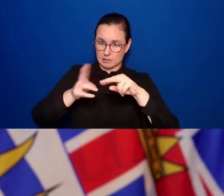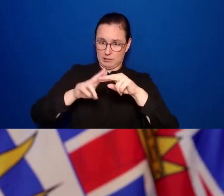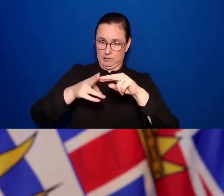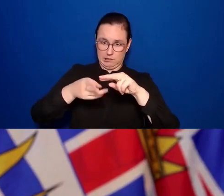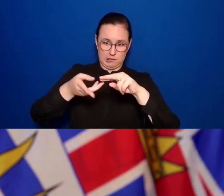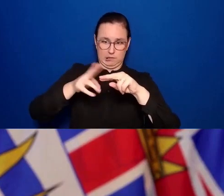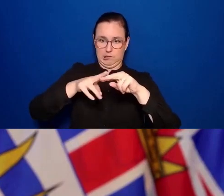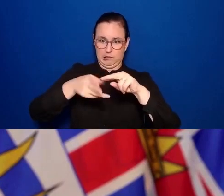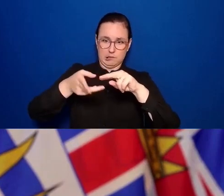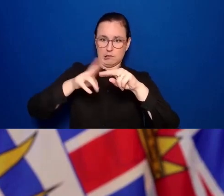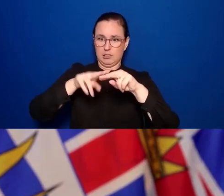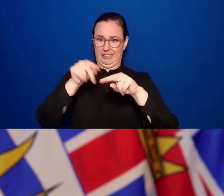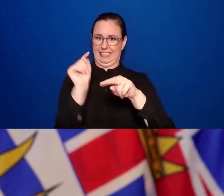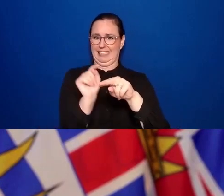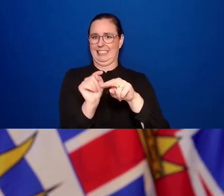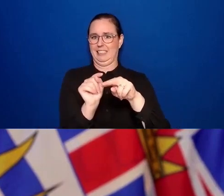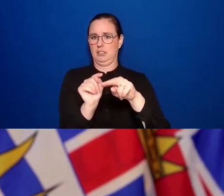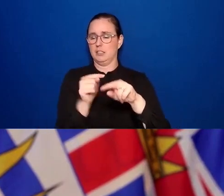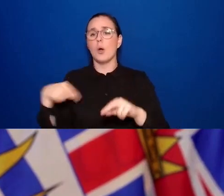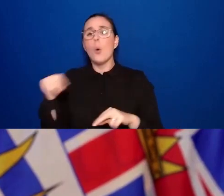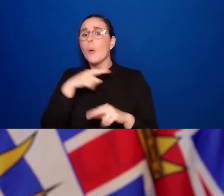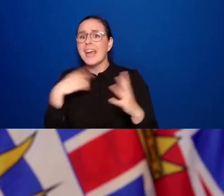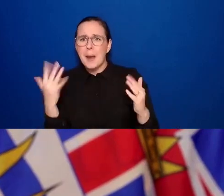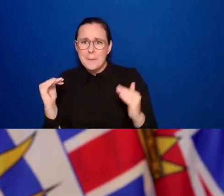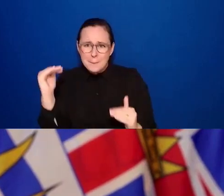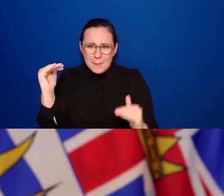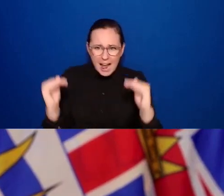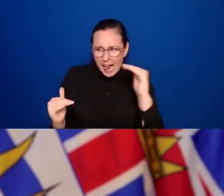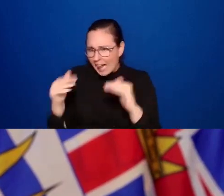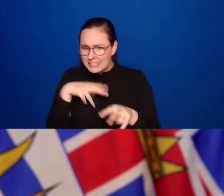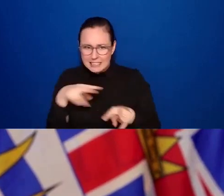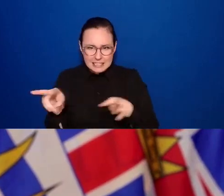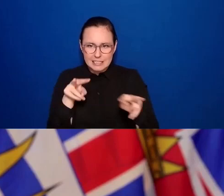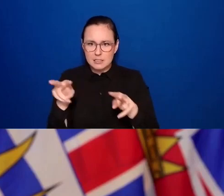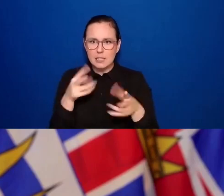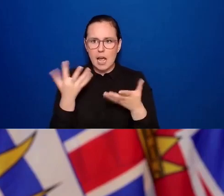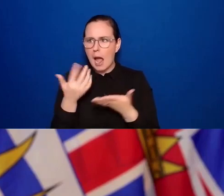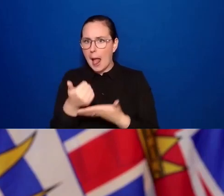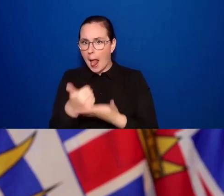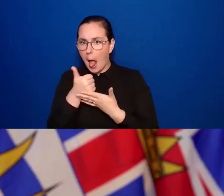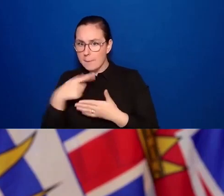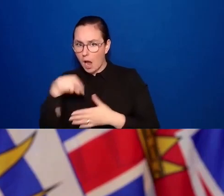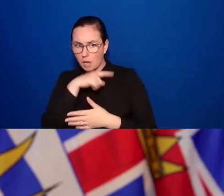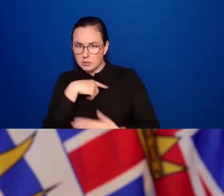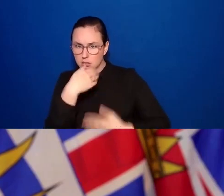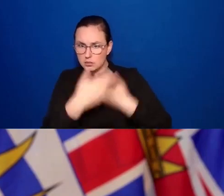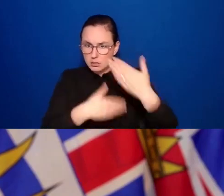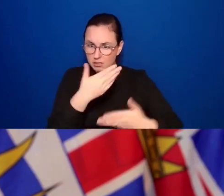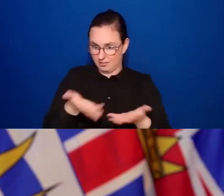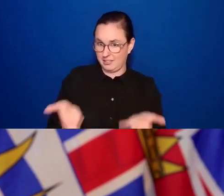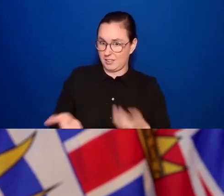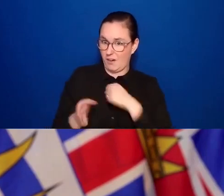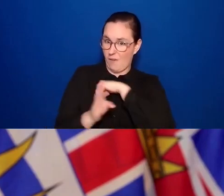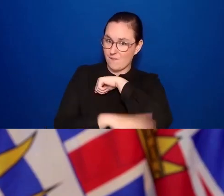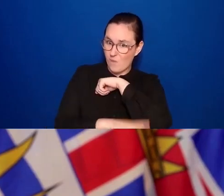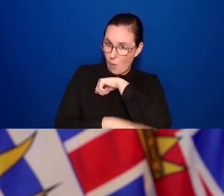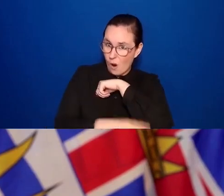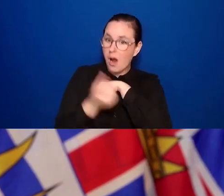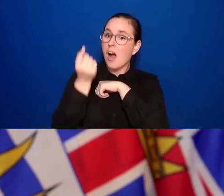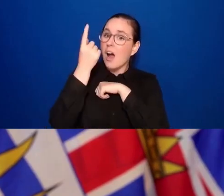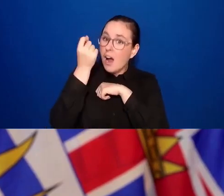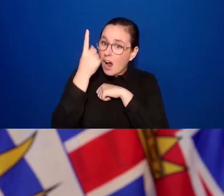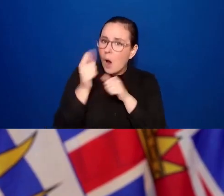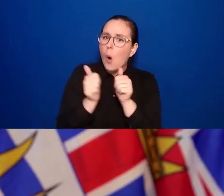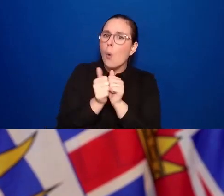What are the things that will help us get through the fall with the minimum that we can do to disrupt all of those important things that we have in our